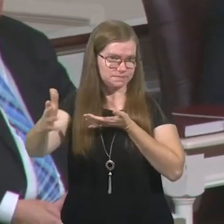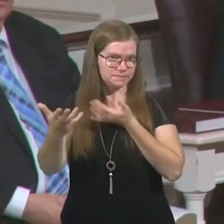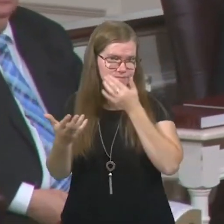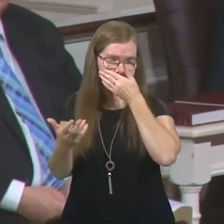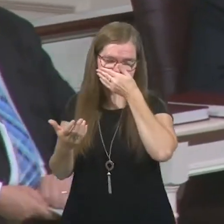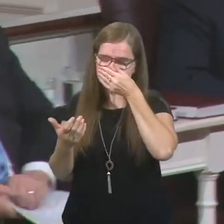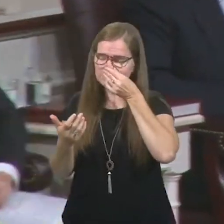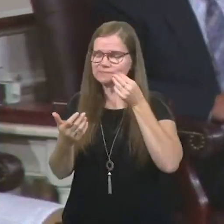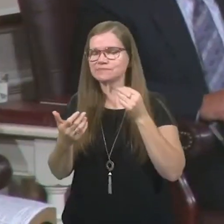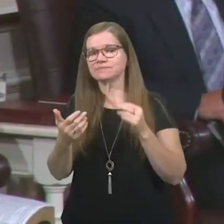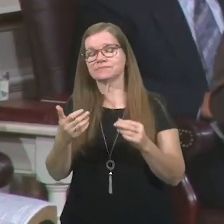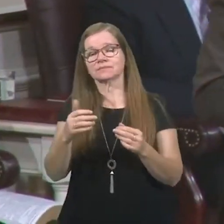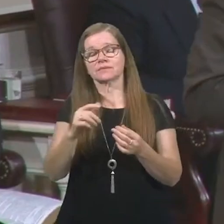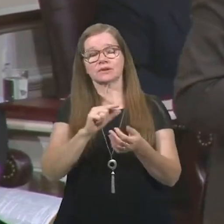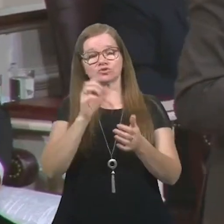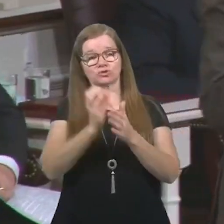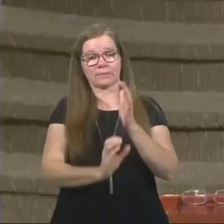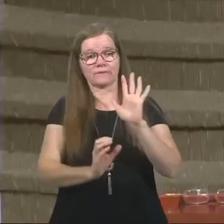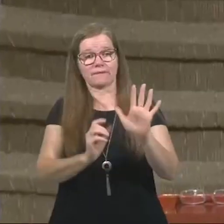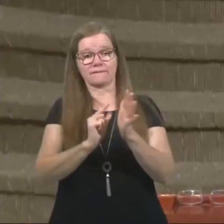5, in verse number 21,